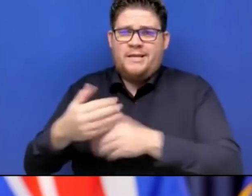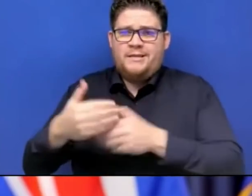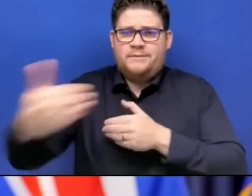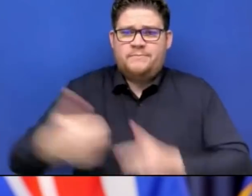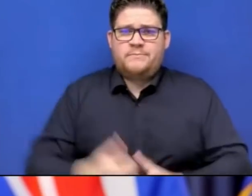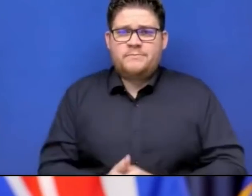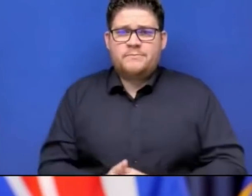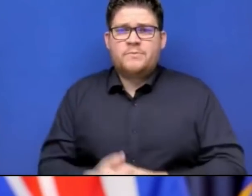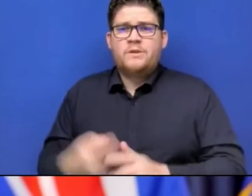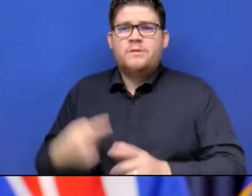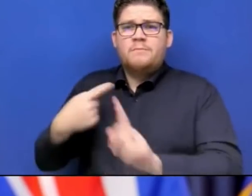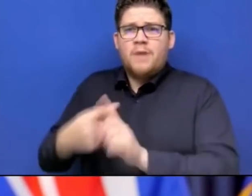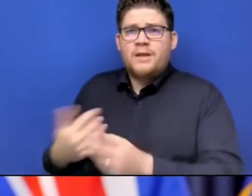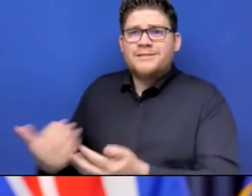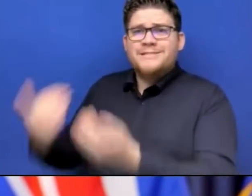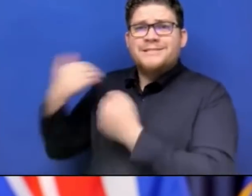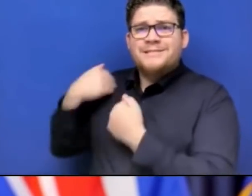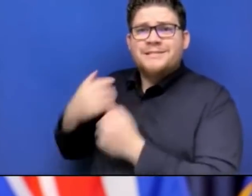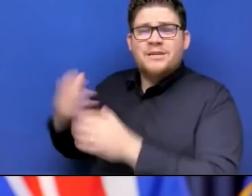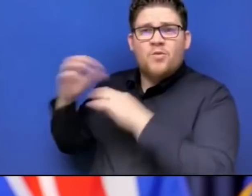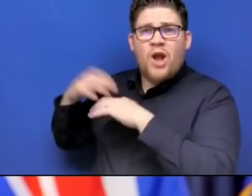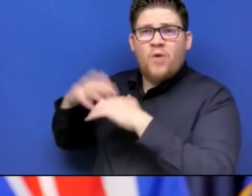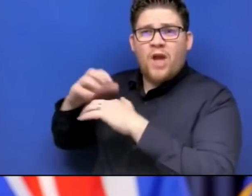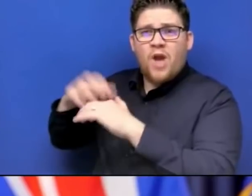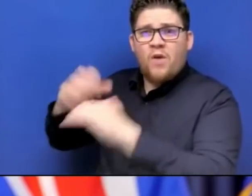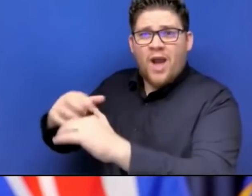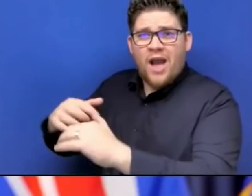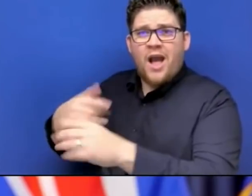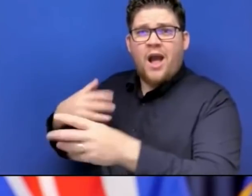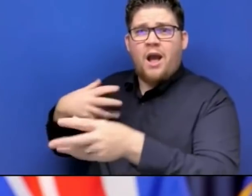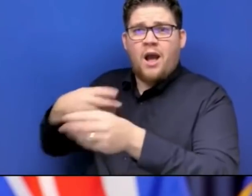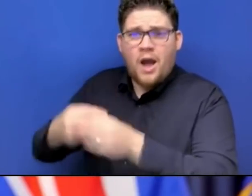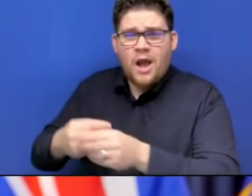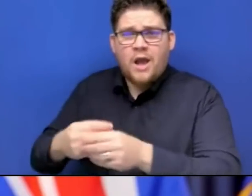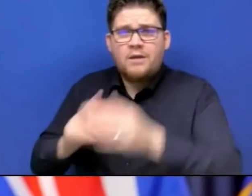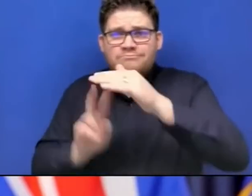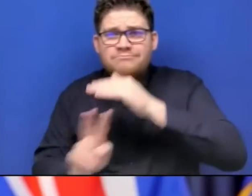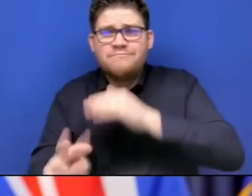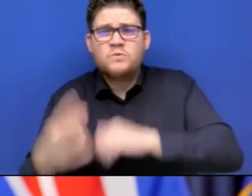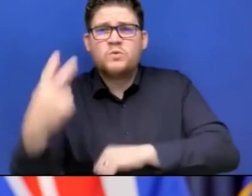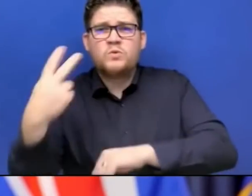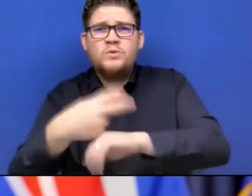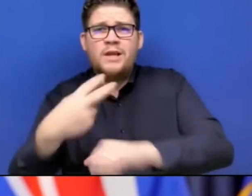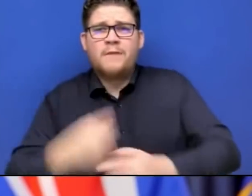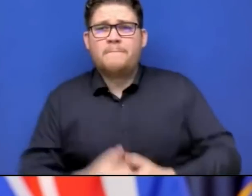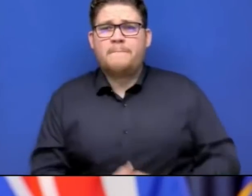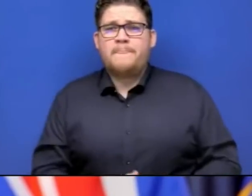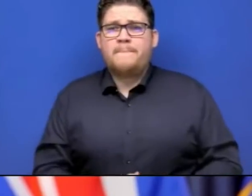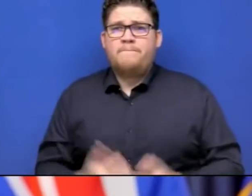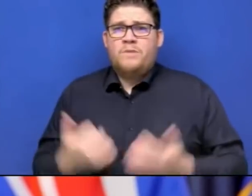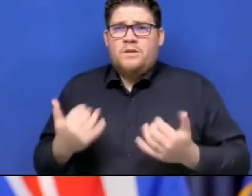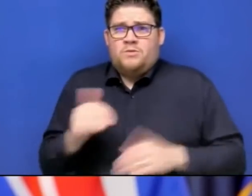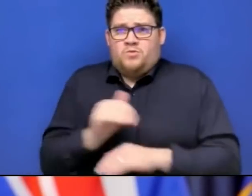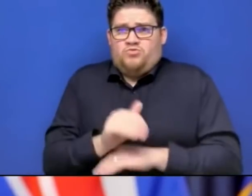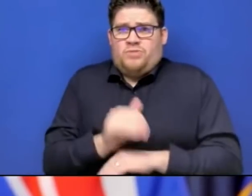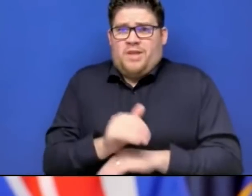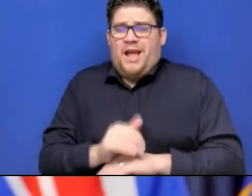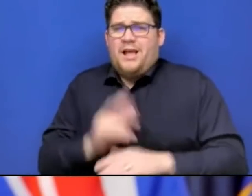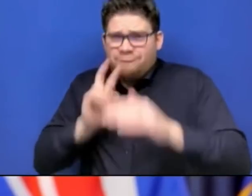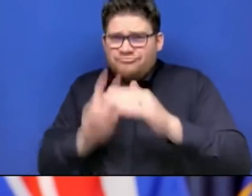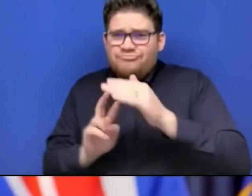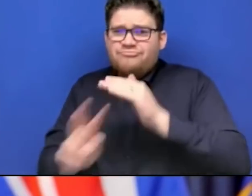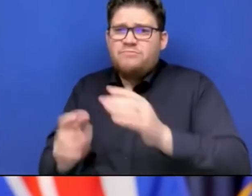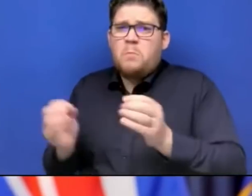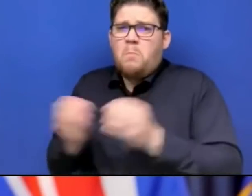recovering from the impacts of the widespread flooding. Late today, we are expecting a significant storm forecast to last into